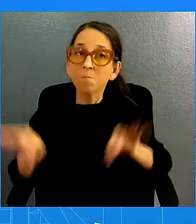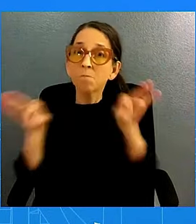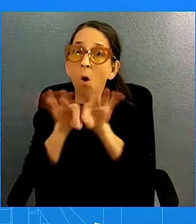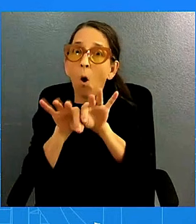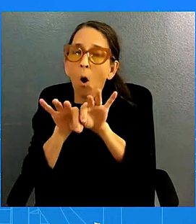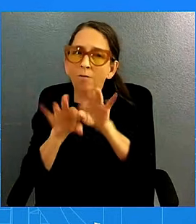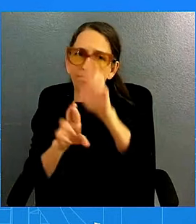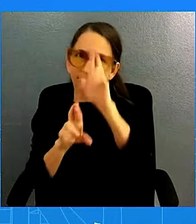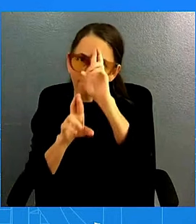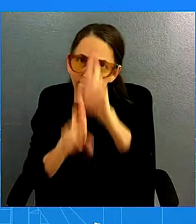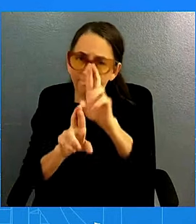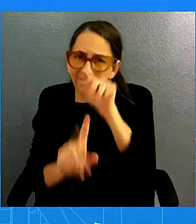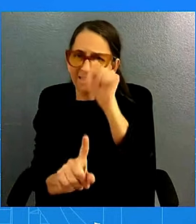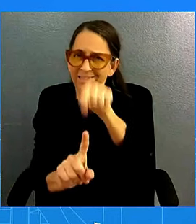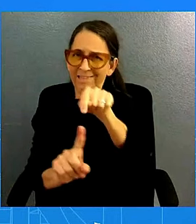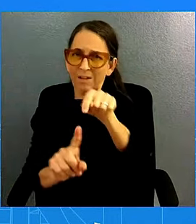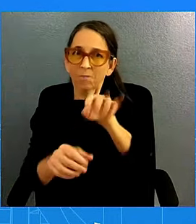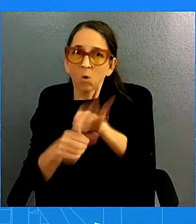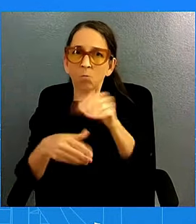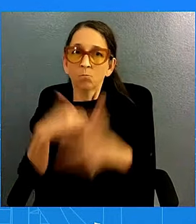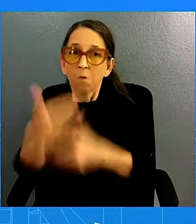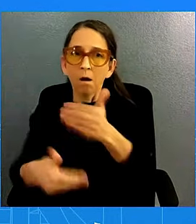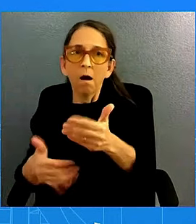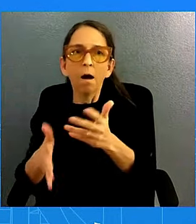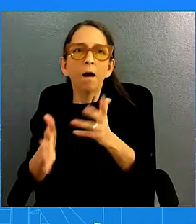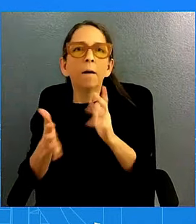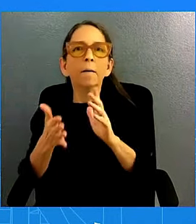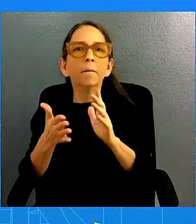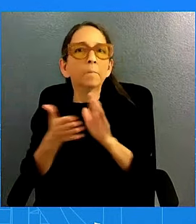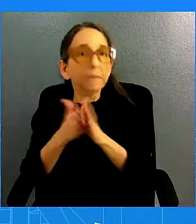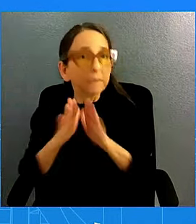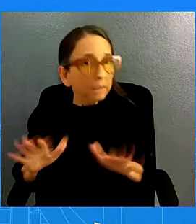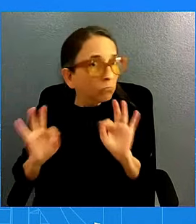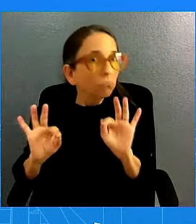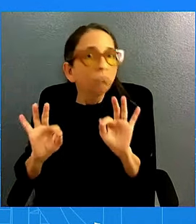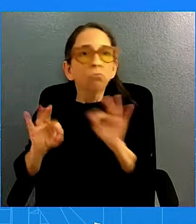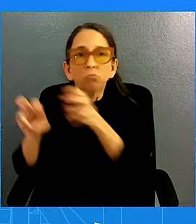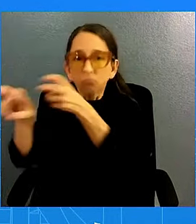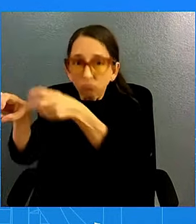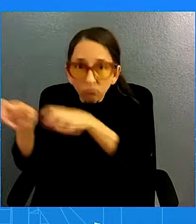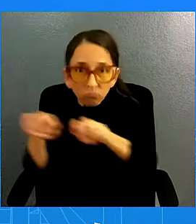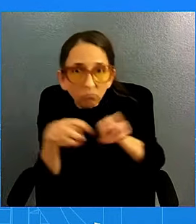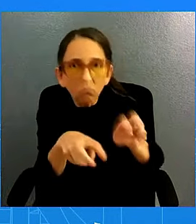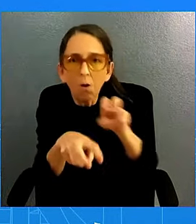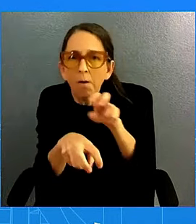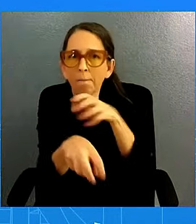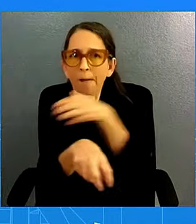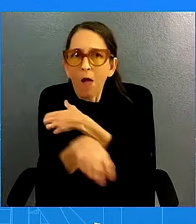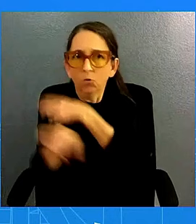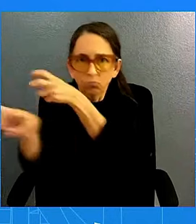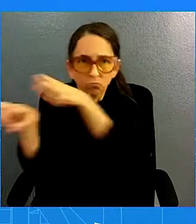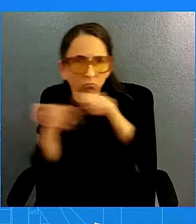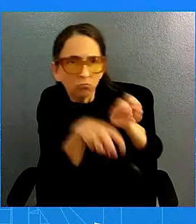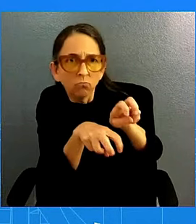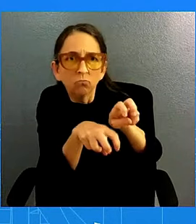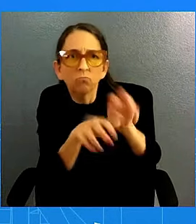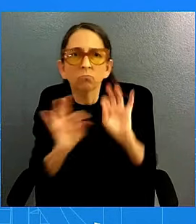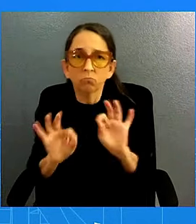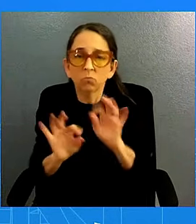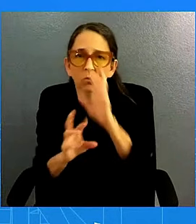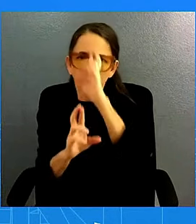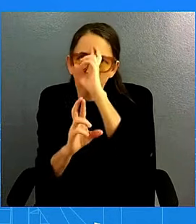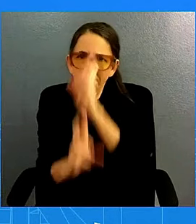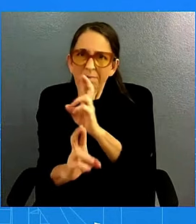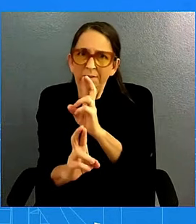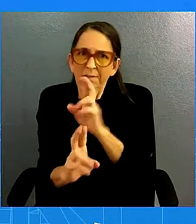of power is incredibly important. Respecting the results of the election is incredibly important. And you're going to continue